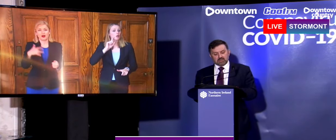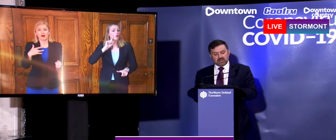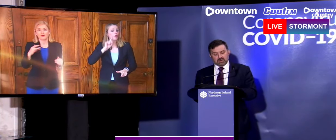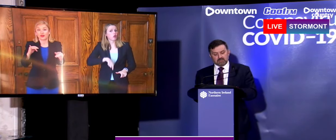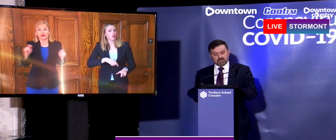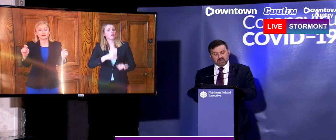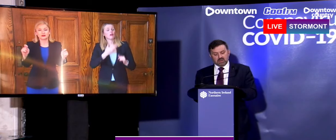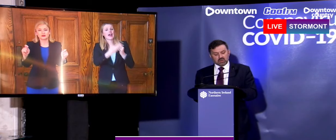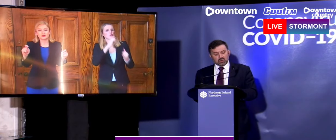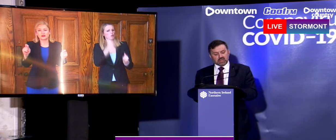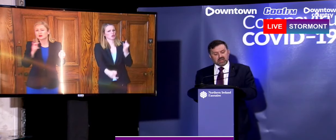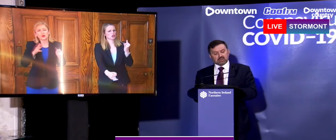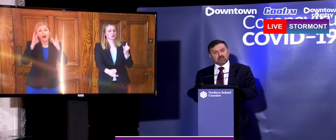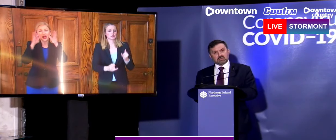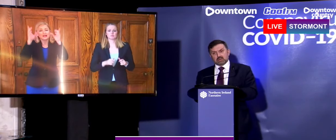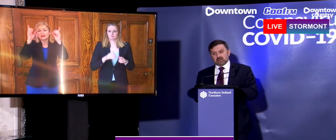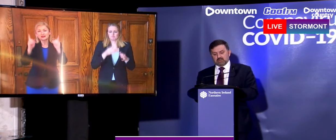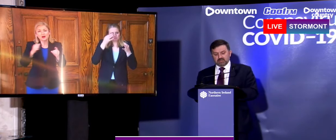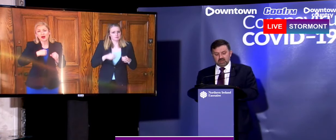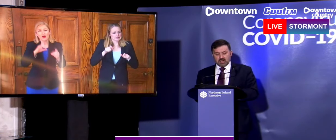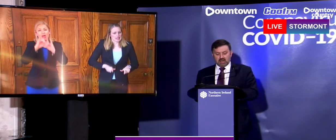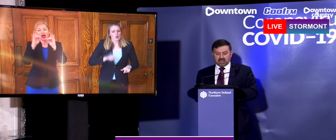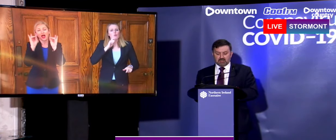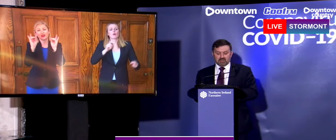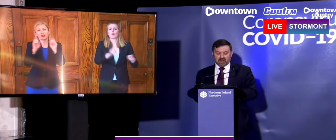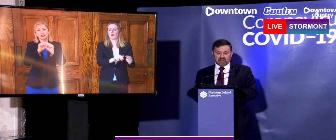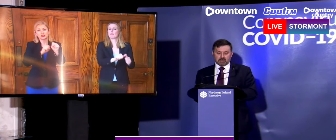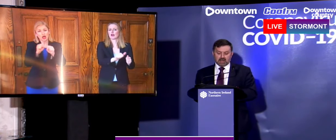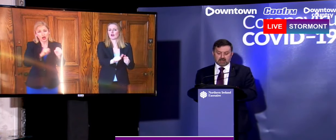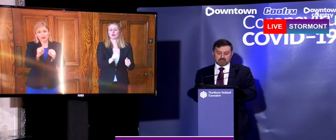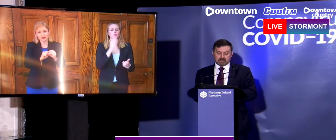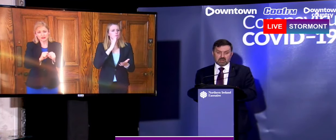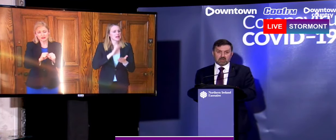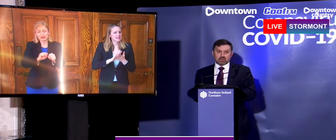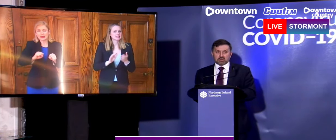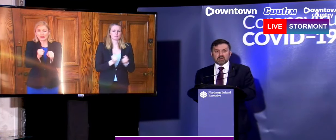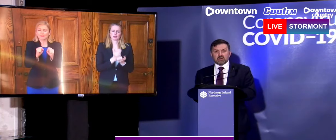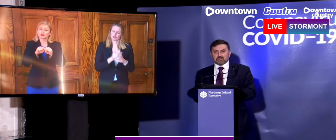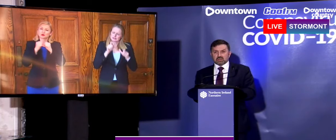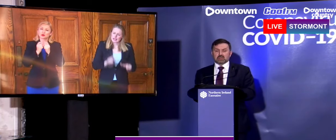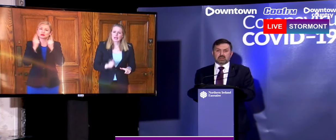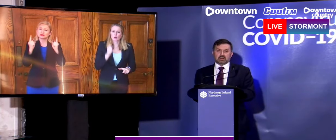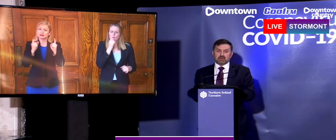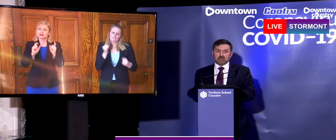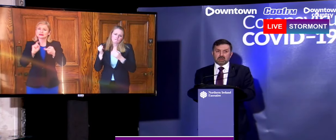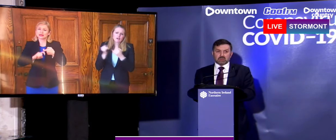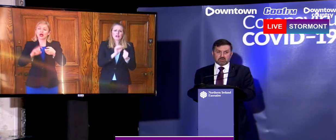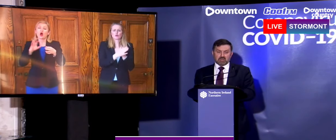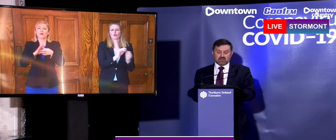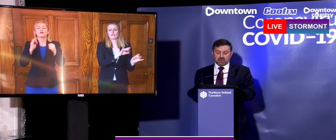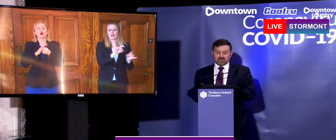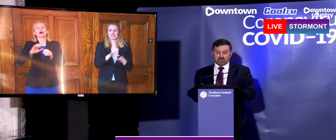Don't let them down. Don't let the health service down and keep fighting back. Just because the sun is out